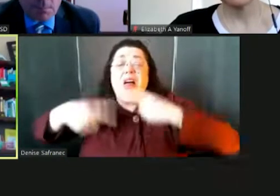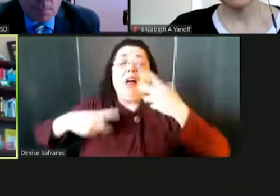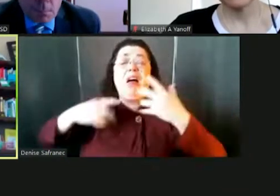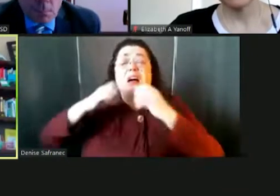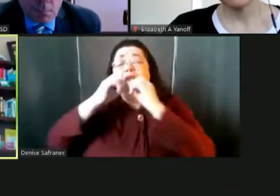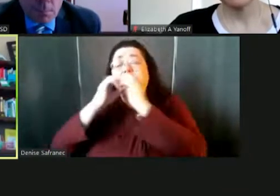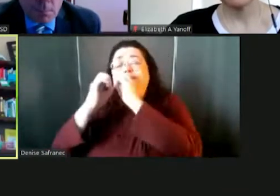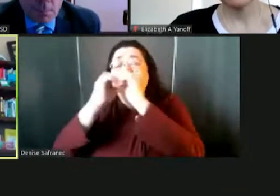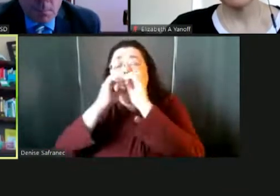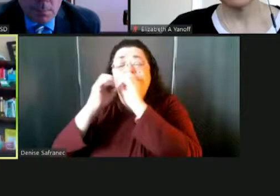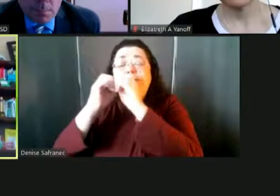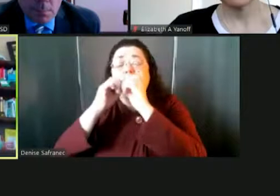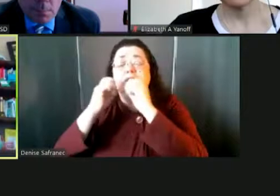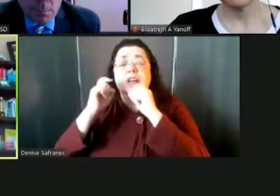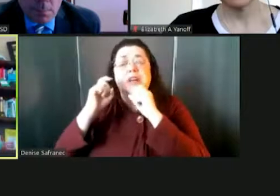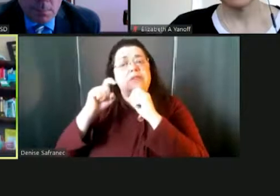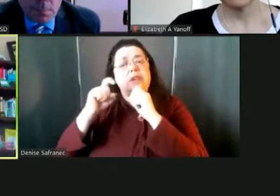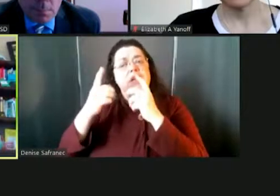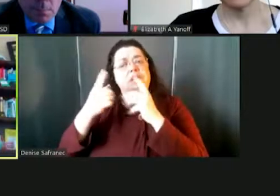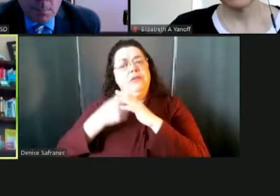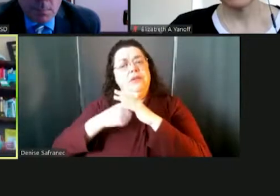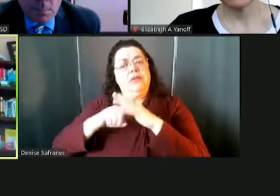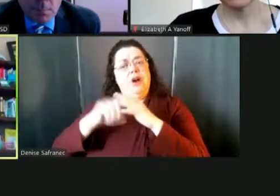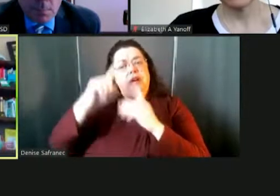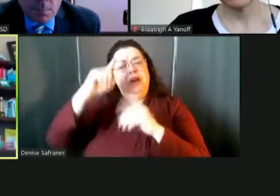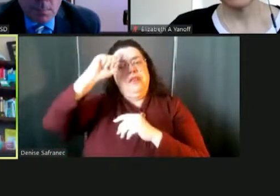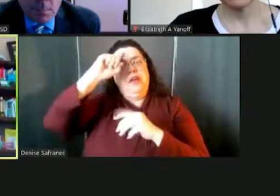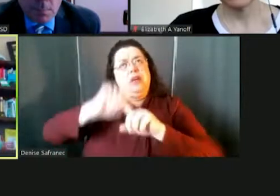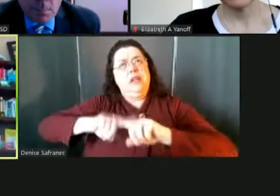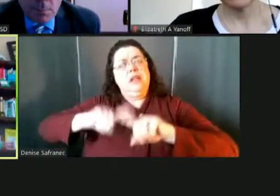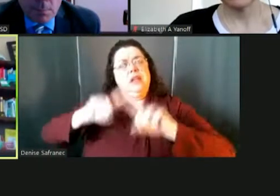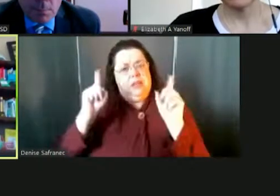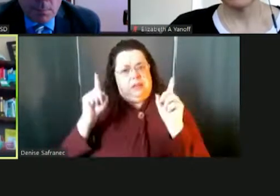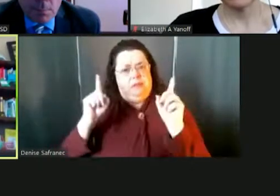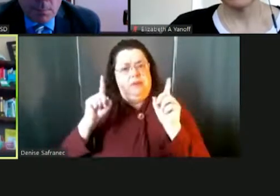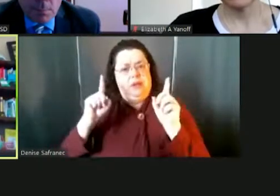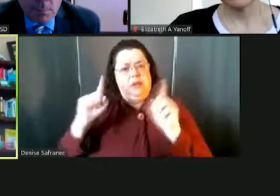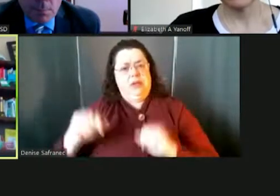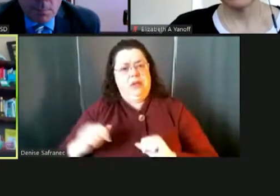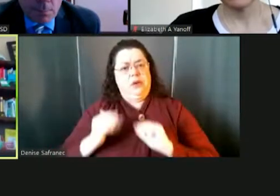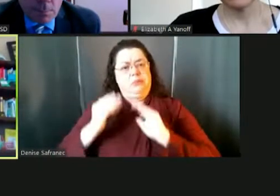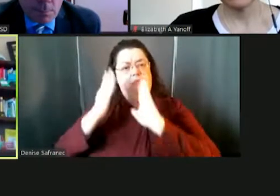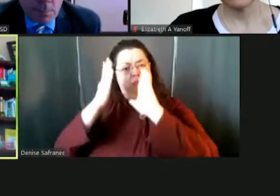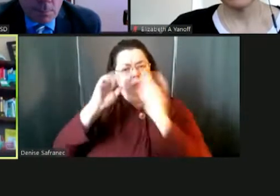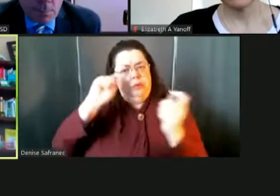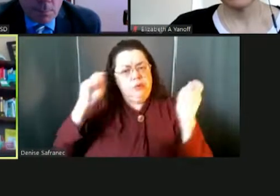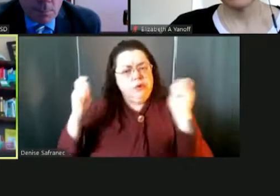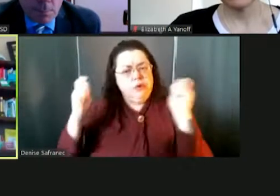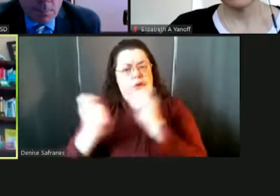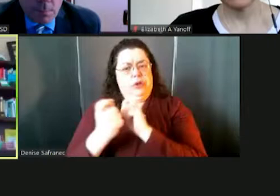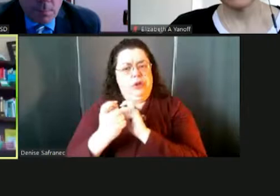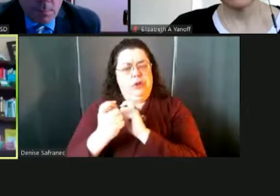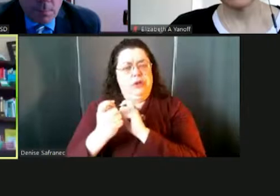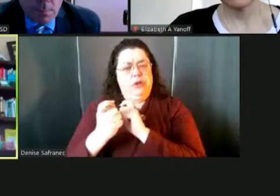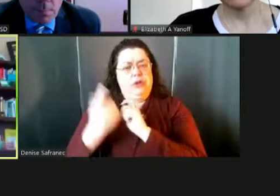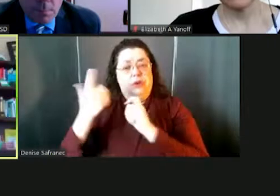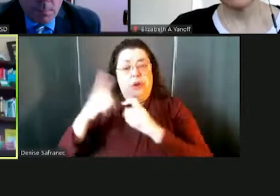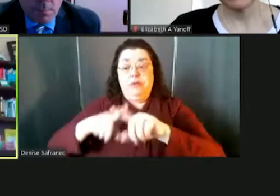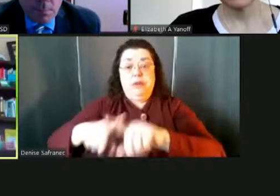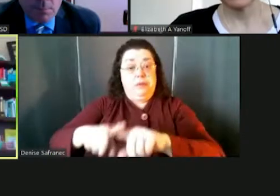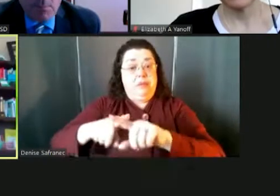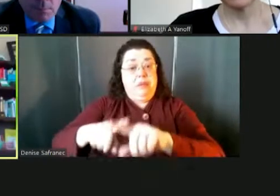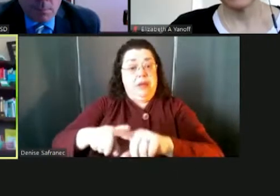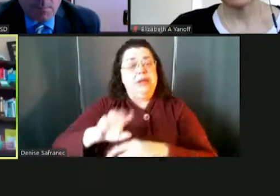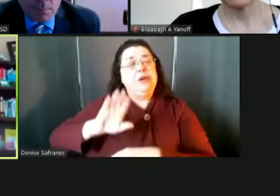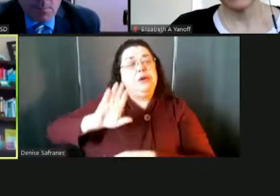to start doing things differently and go above and beyond, you have to, you know, you rely on the past